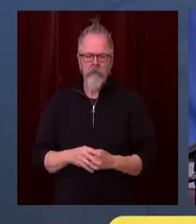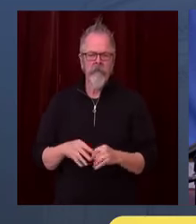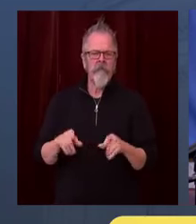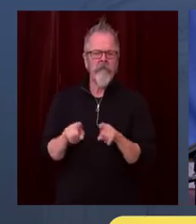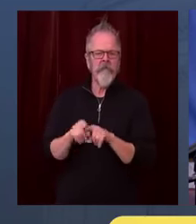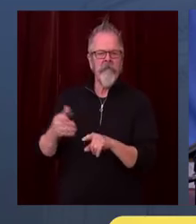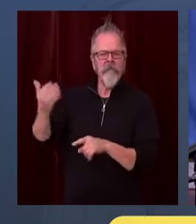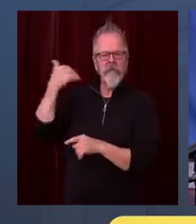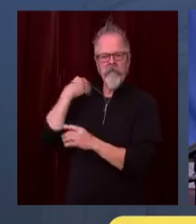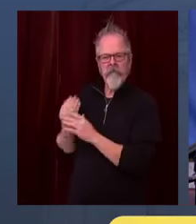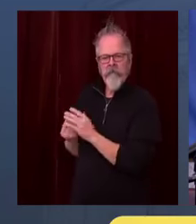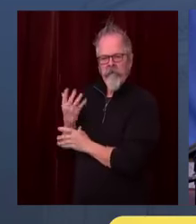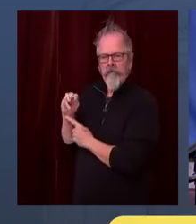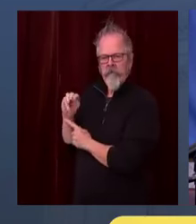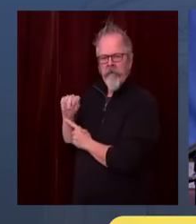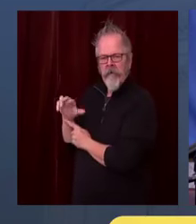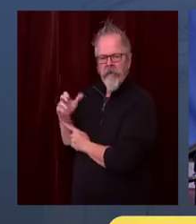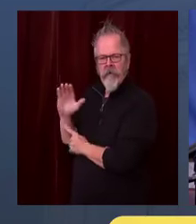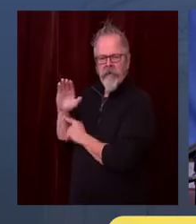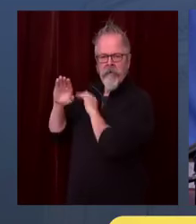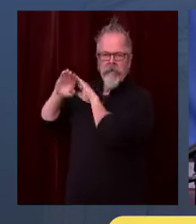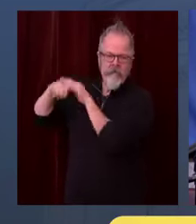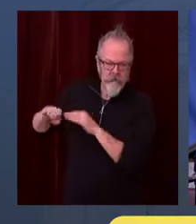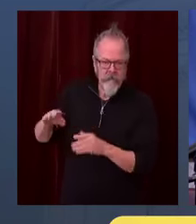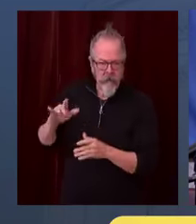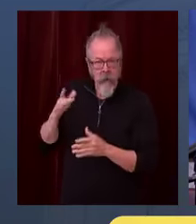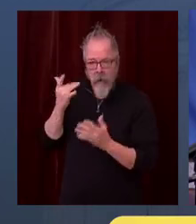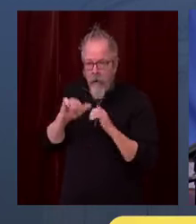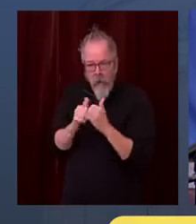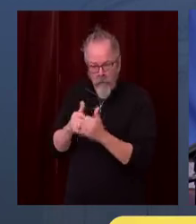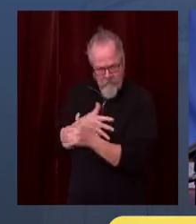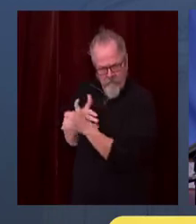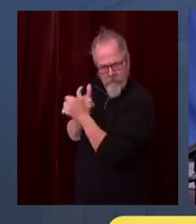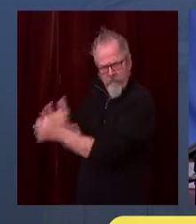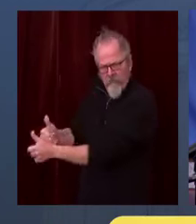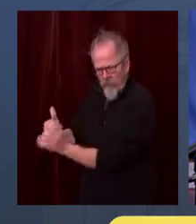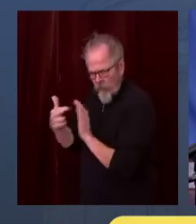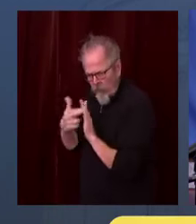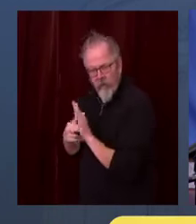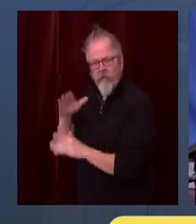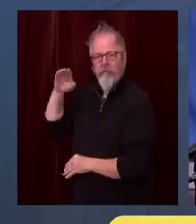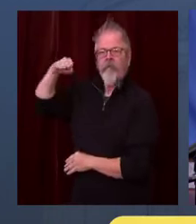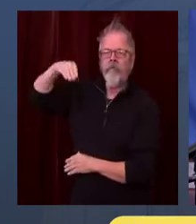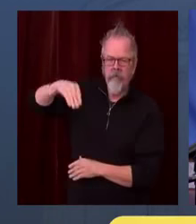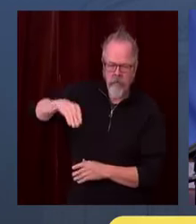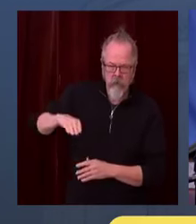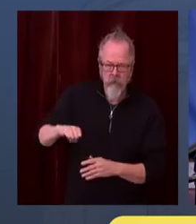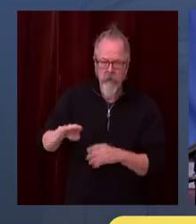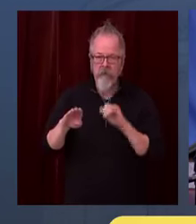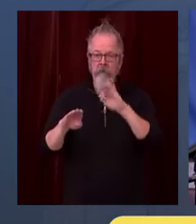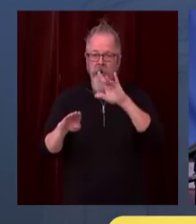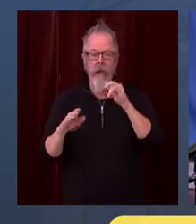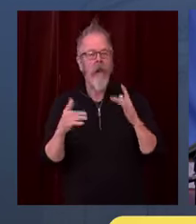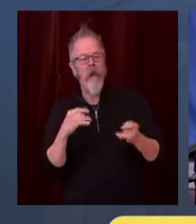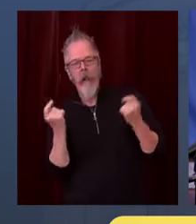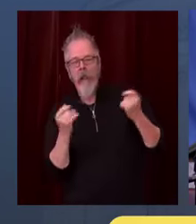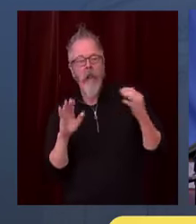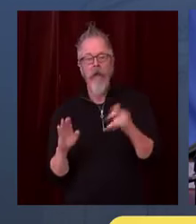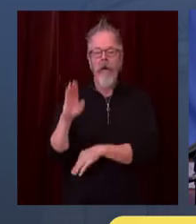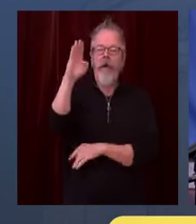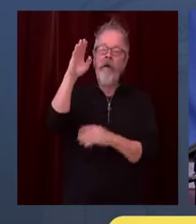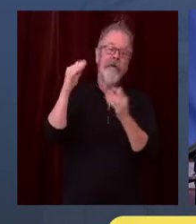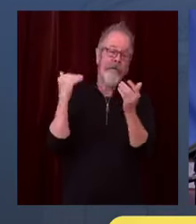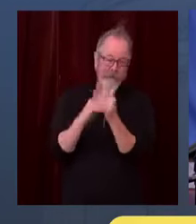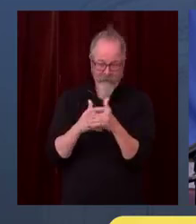compared to other states that did not take early action like we did this spring. As I've said, we know these